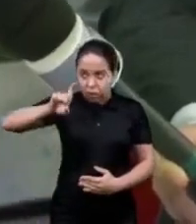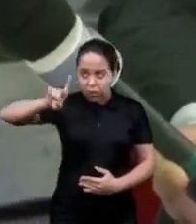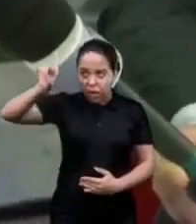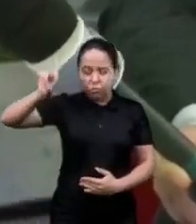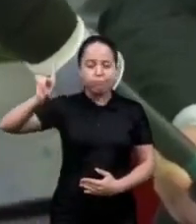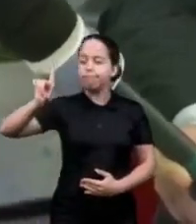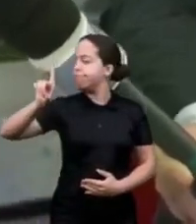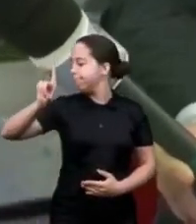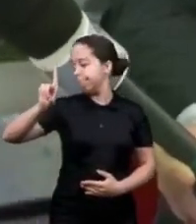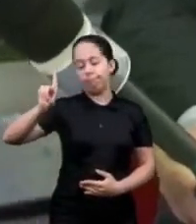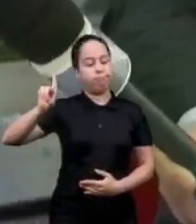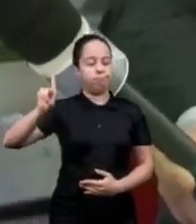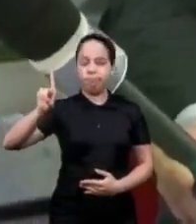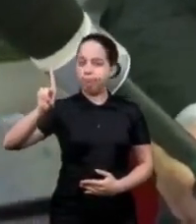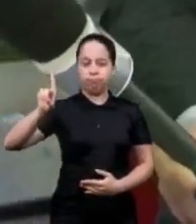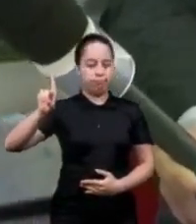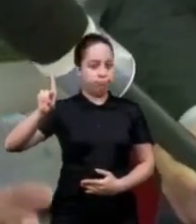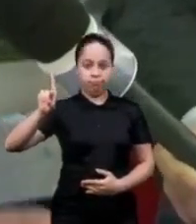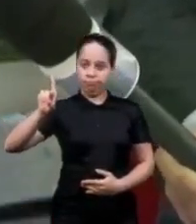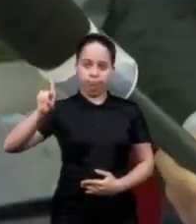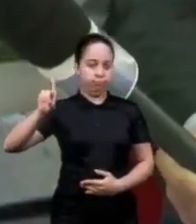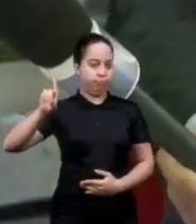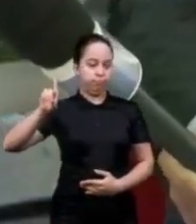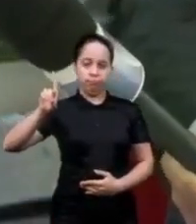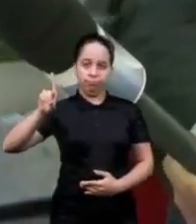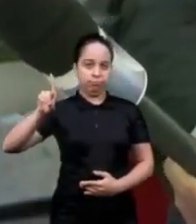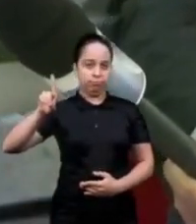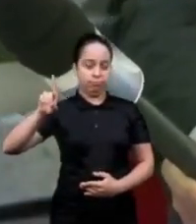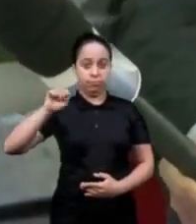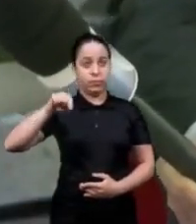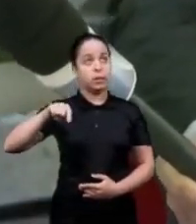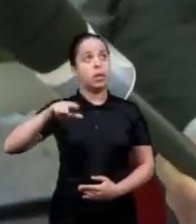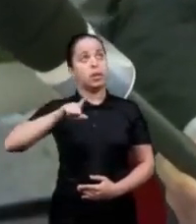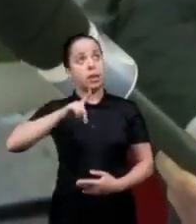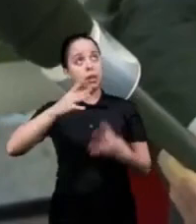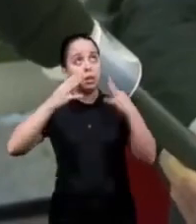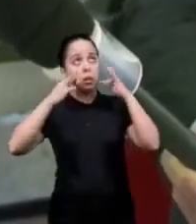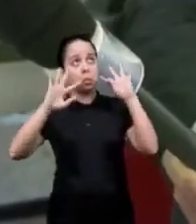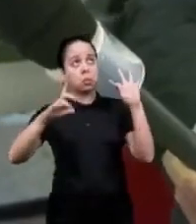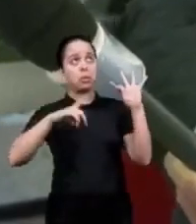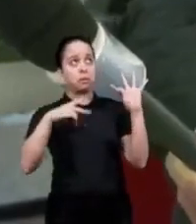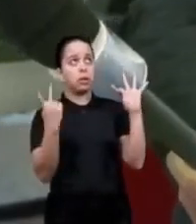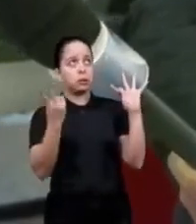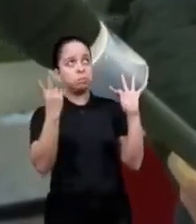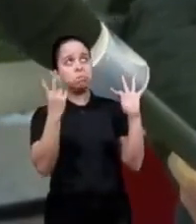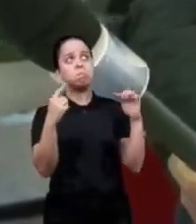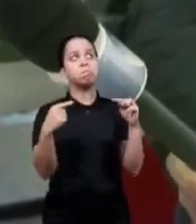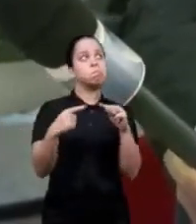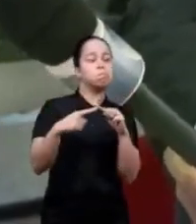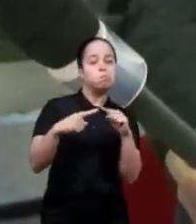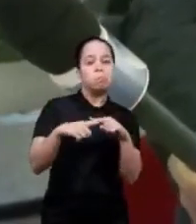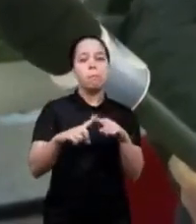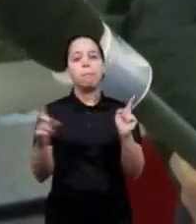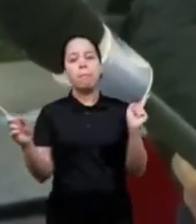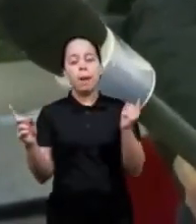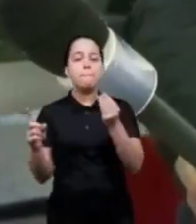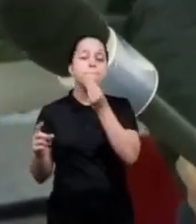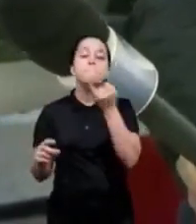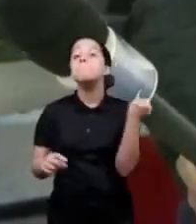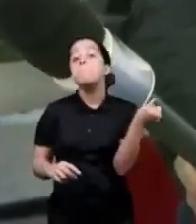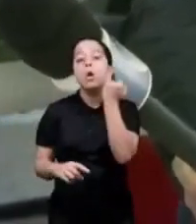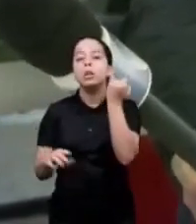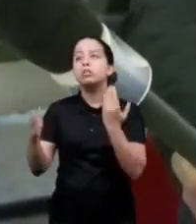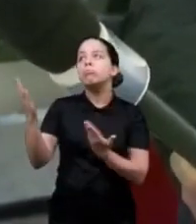with God this is your reason it's a testimony that's valid but it doesn't bring you to eternity what's